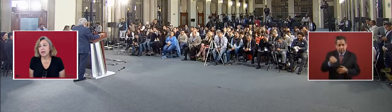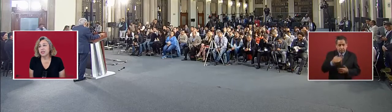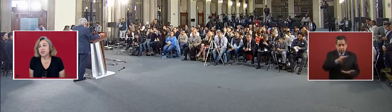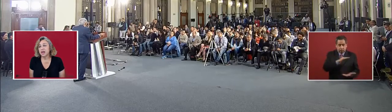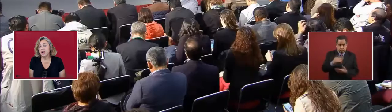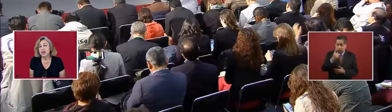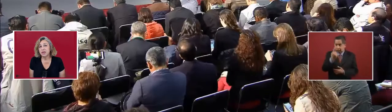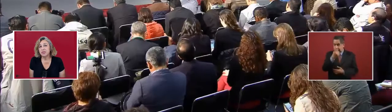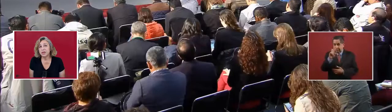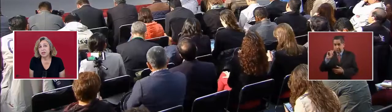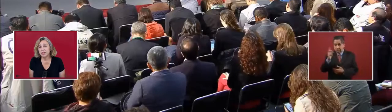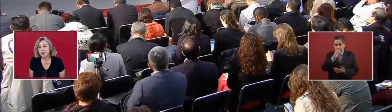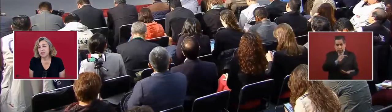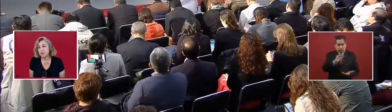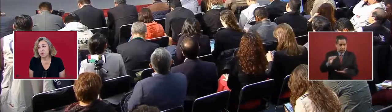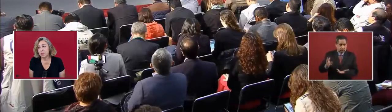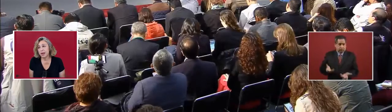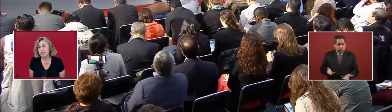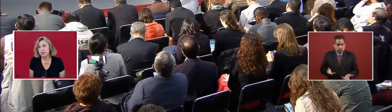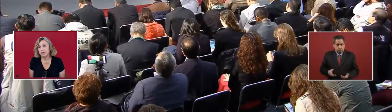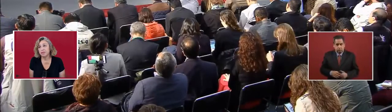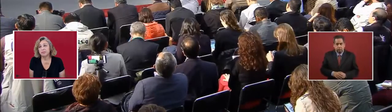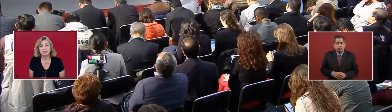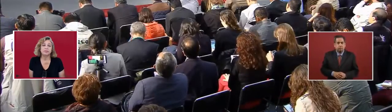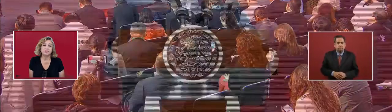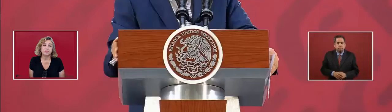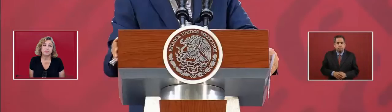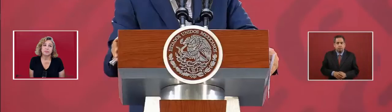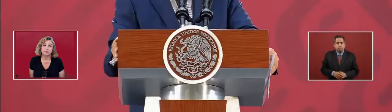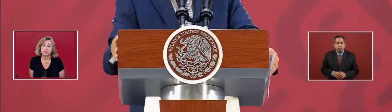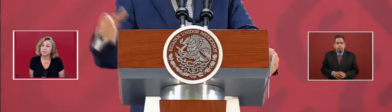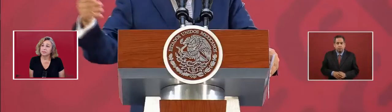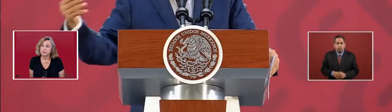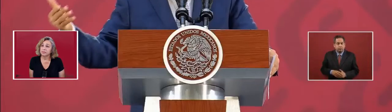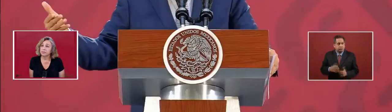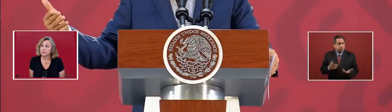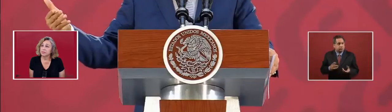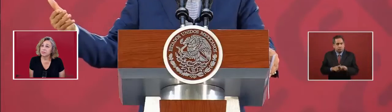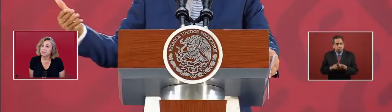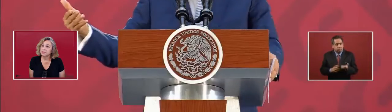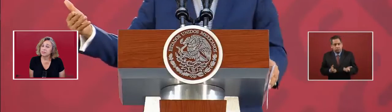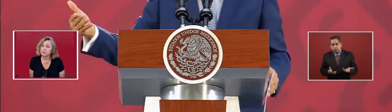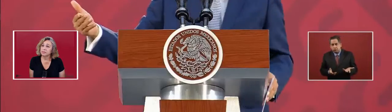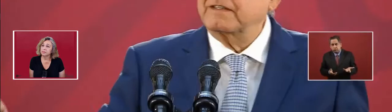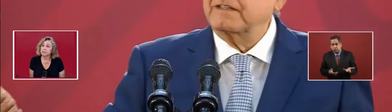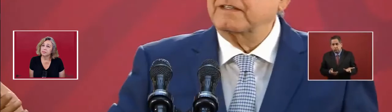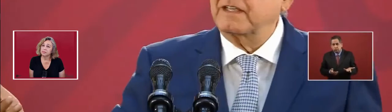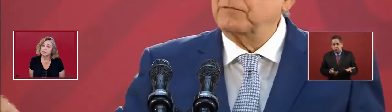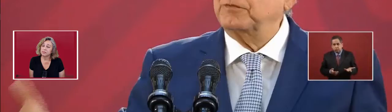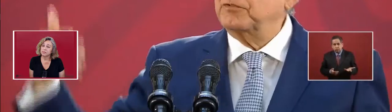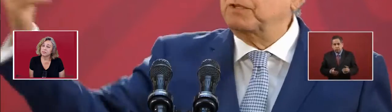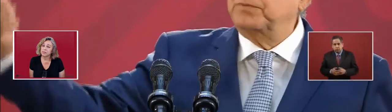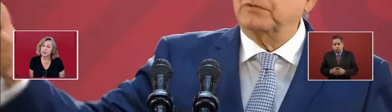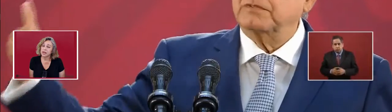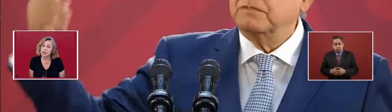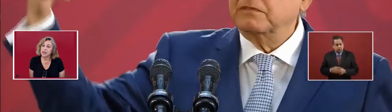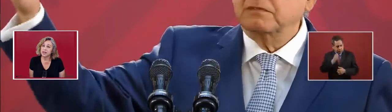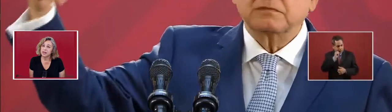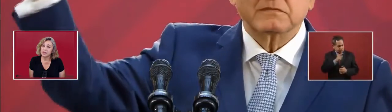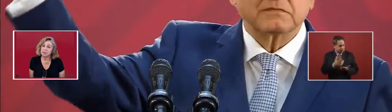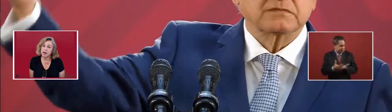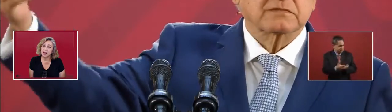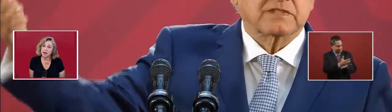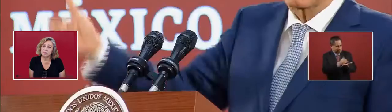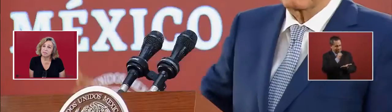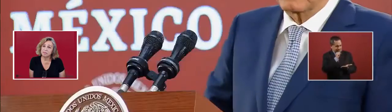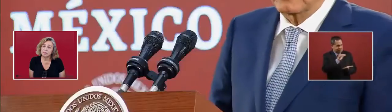Imagine $100 per barrel. And at